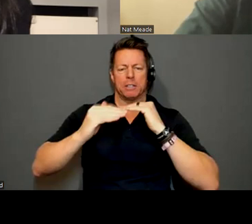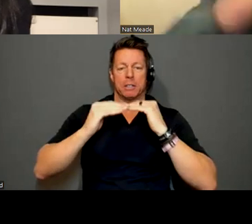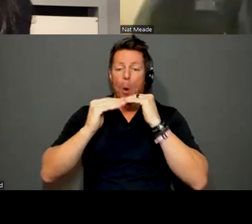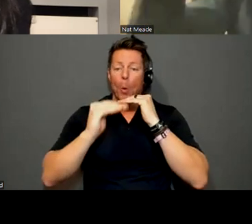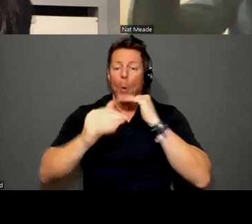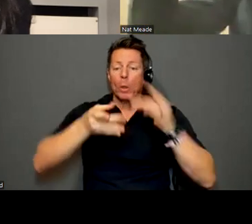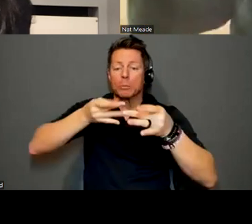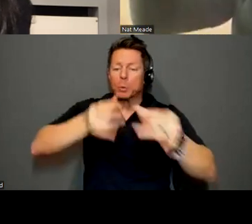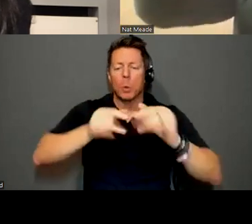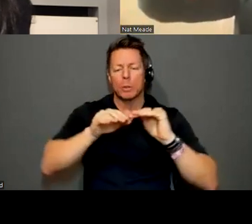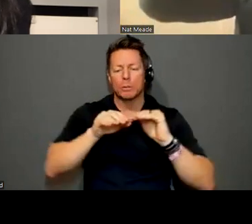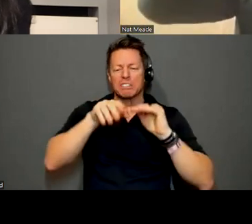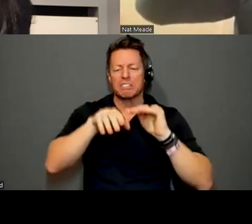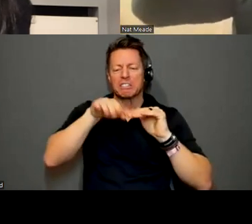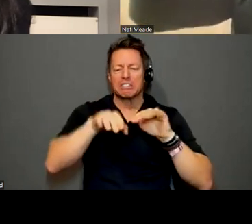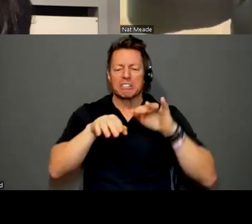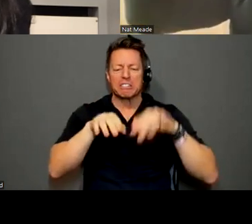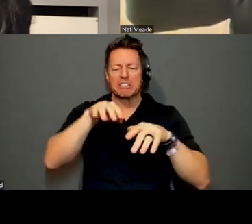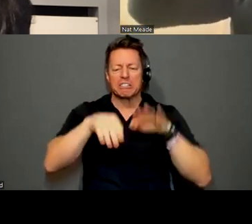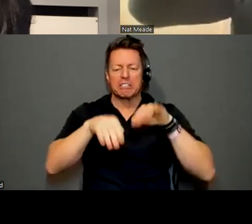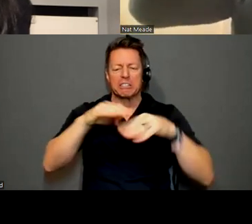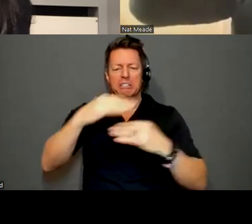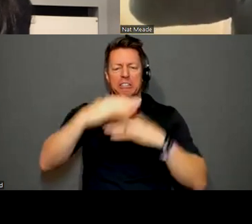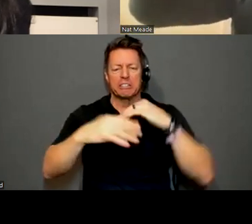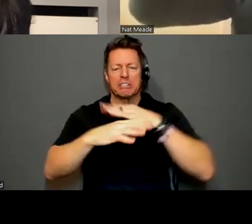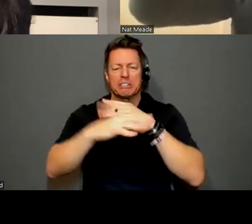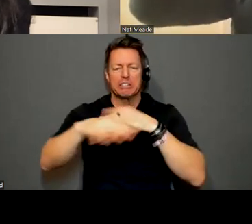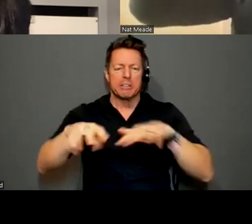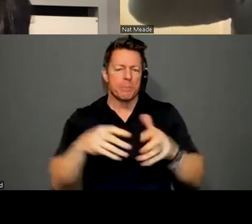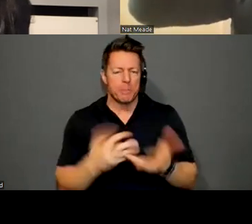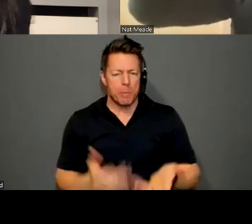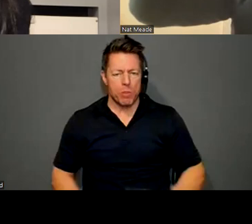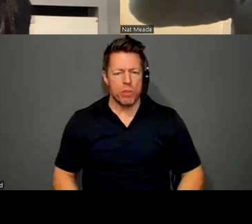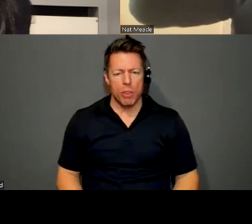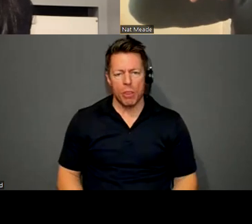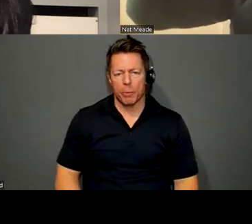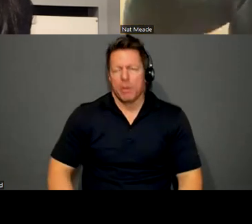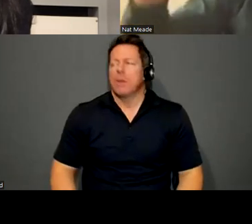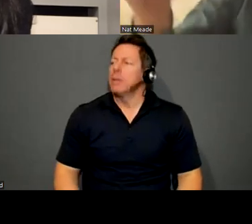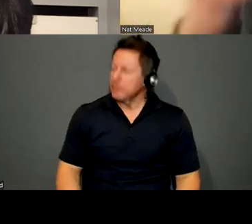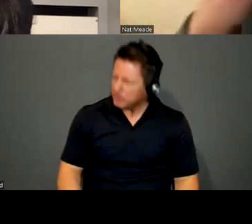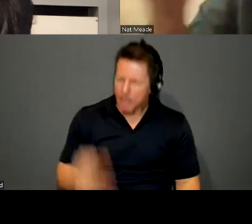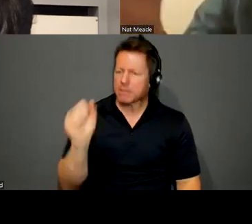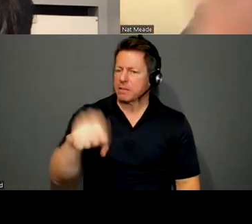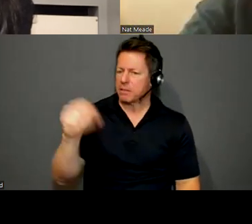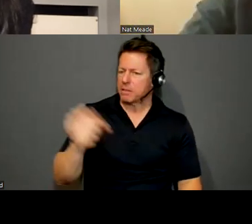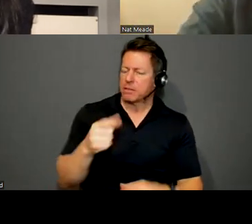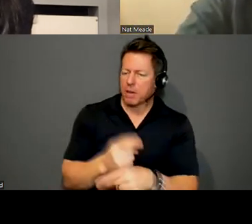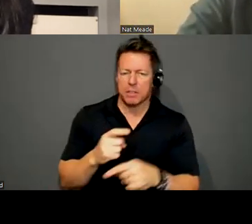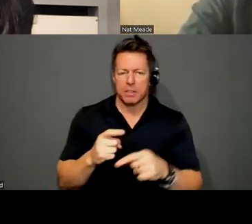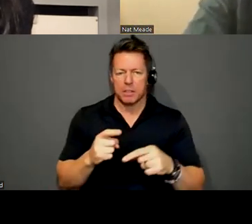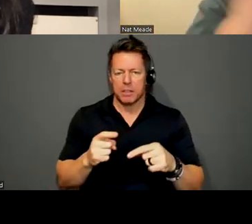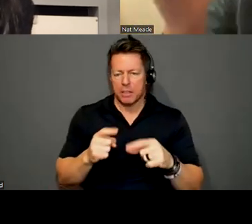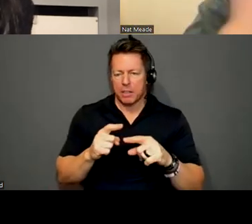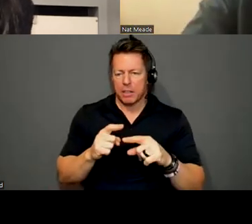So lots of like, yes, there's kind of, there's like, there's indications of different decisions that I